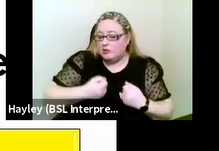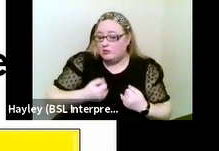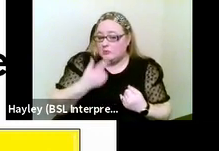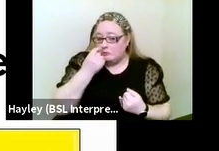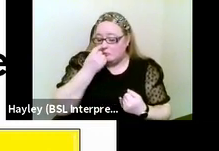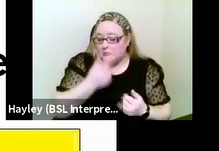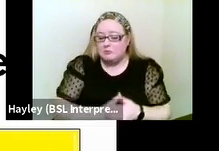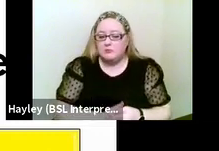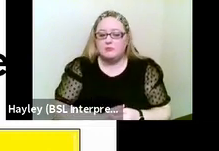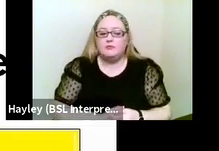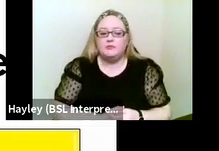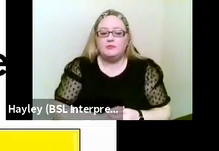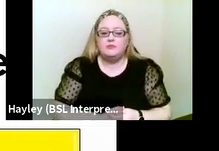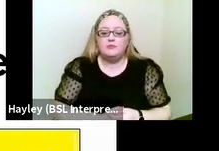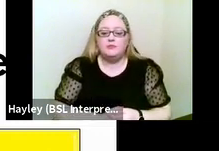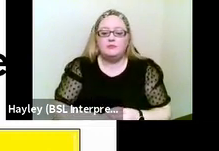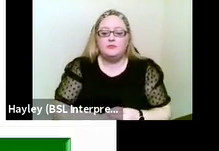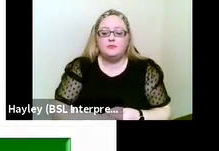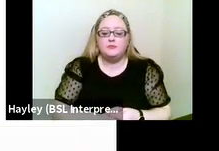Next slide, please.